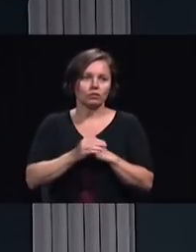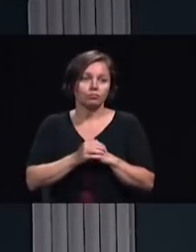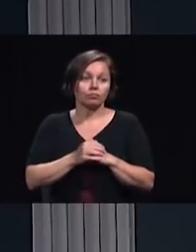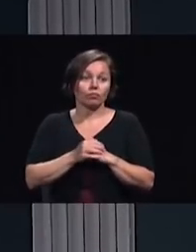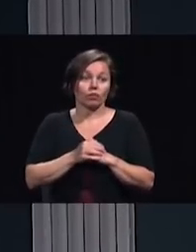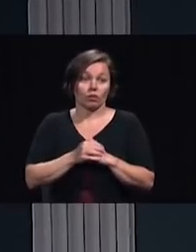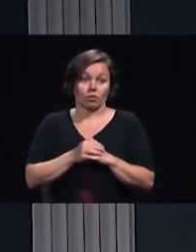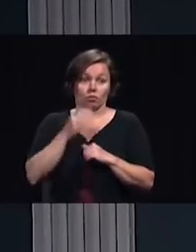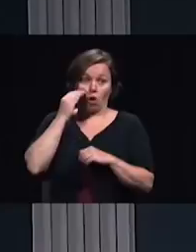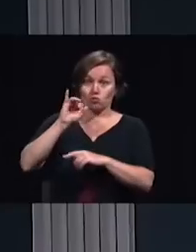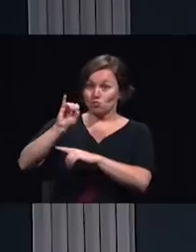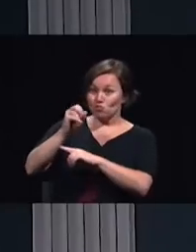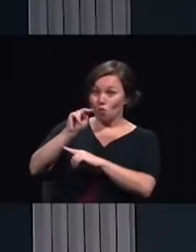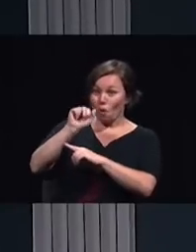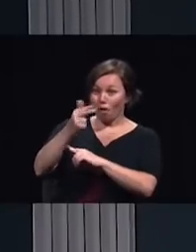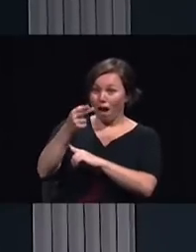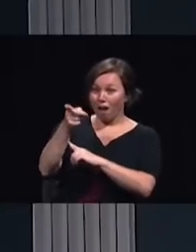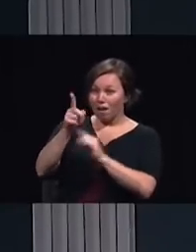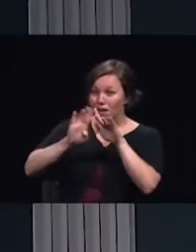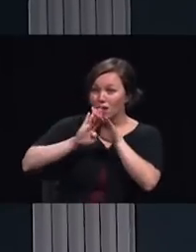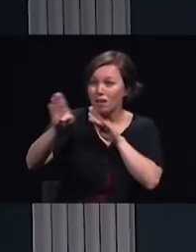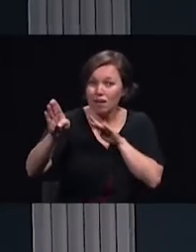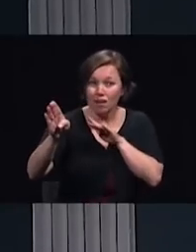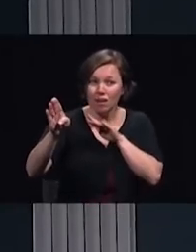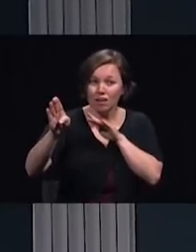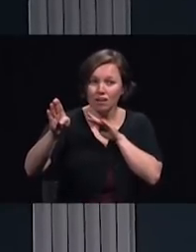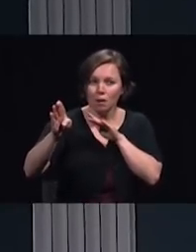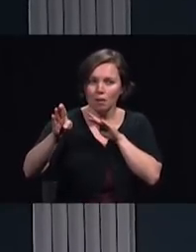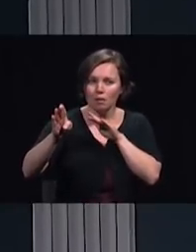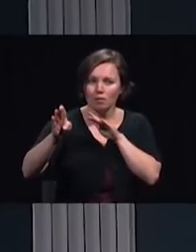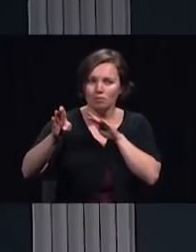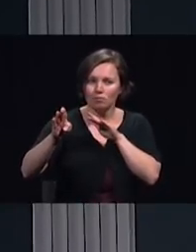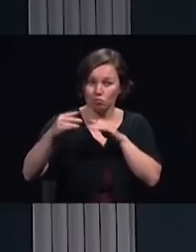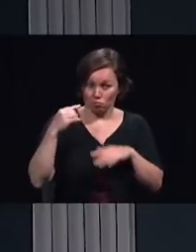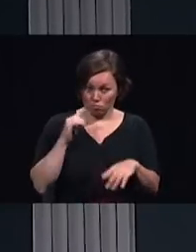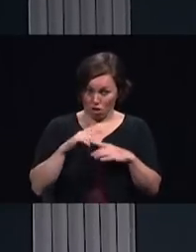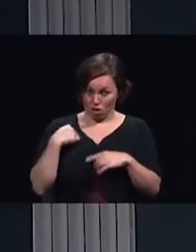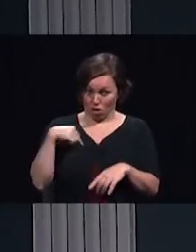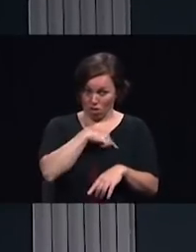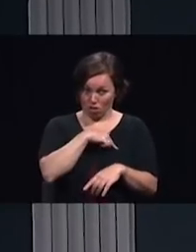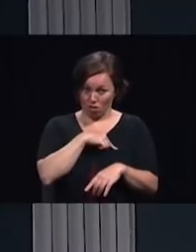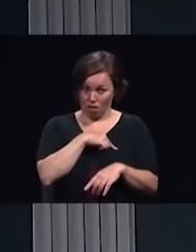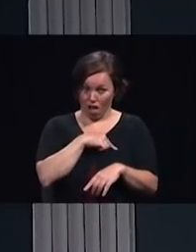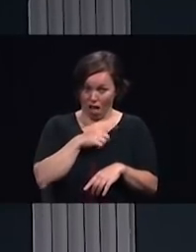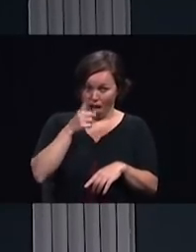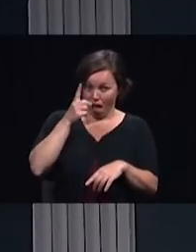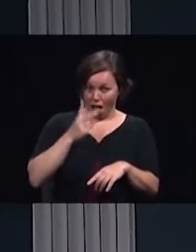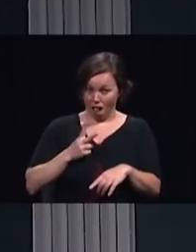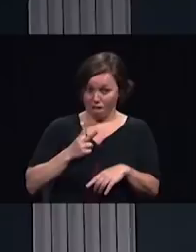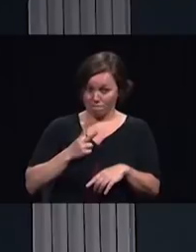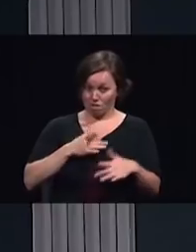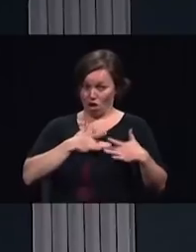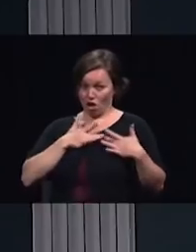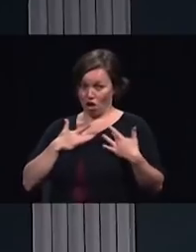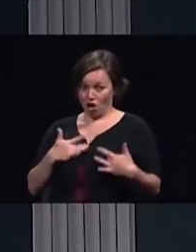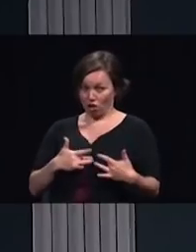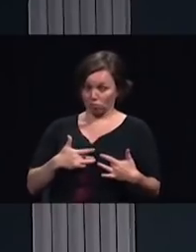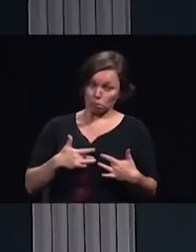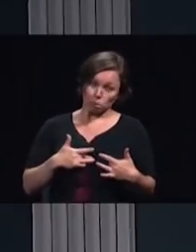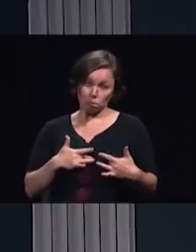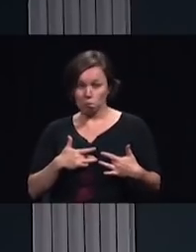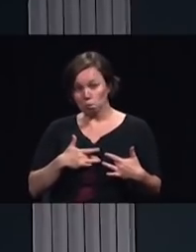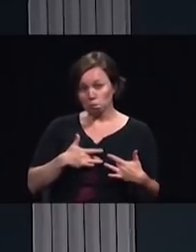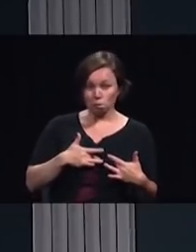first calling are we half-heartedly entering the proclamation to the Ninevehs of today